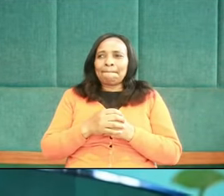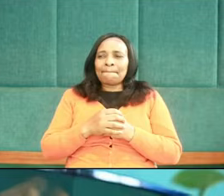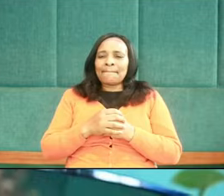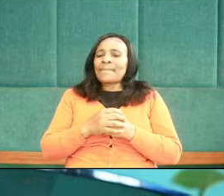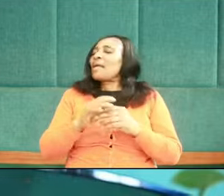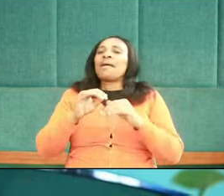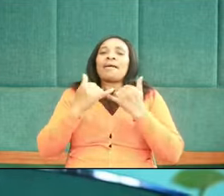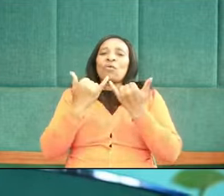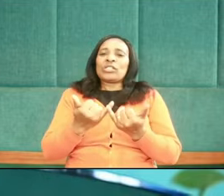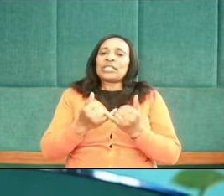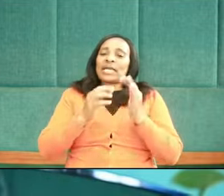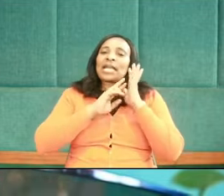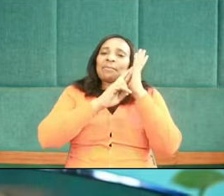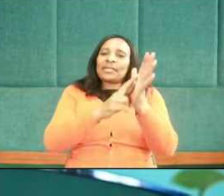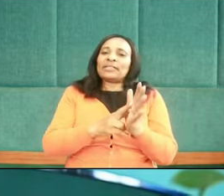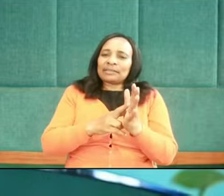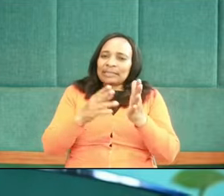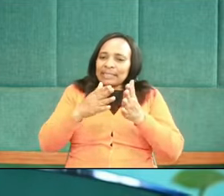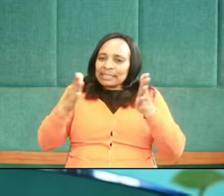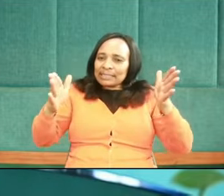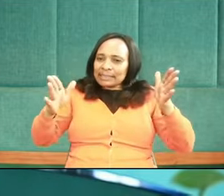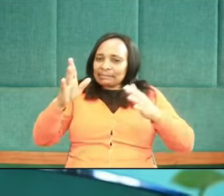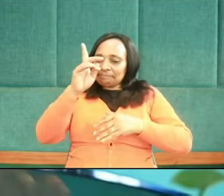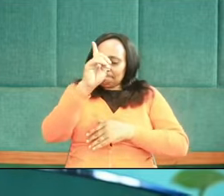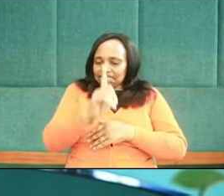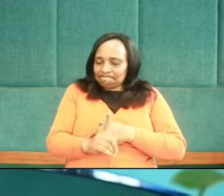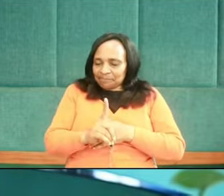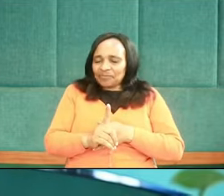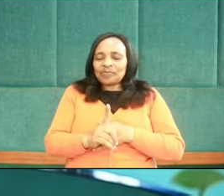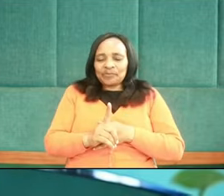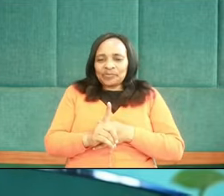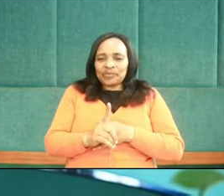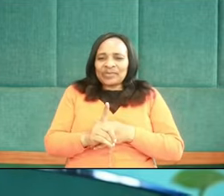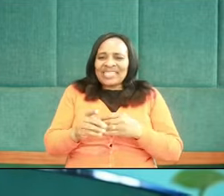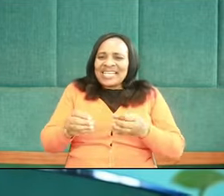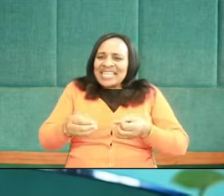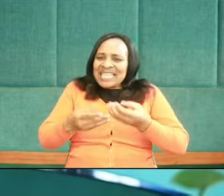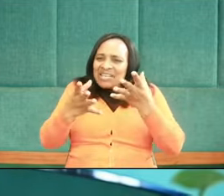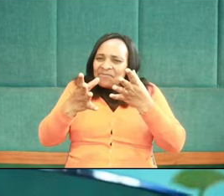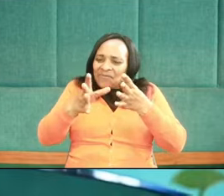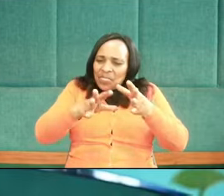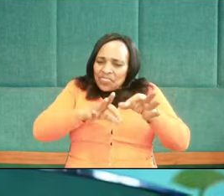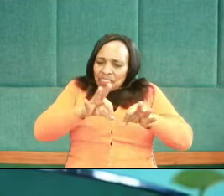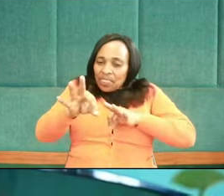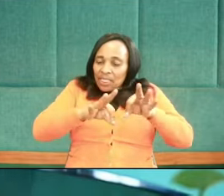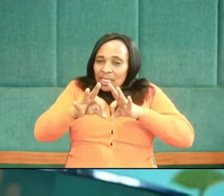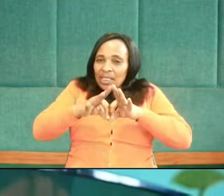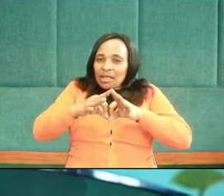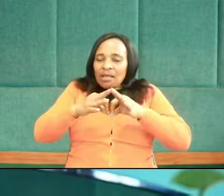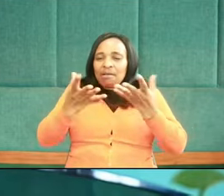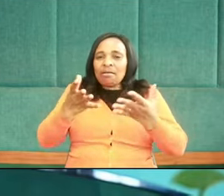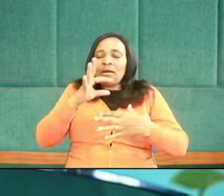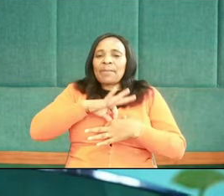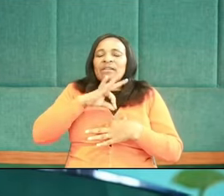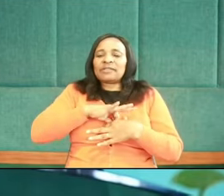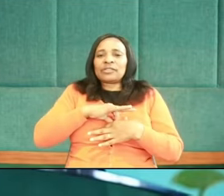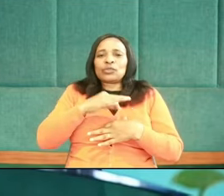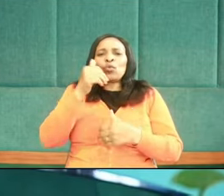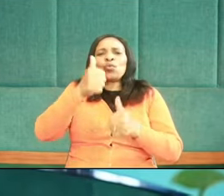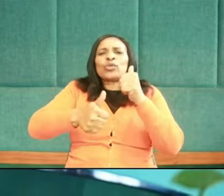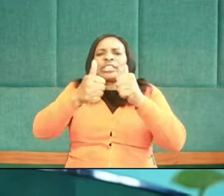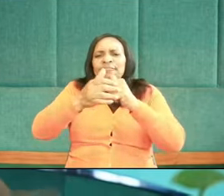that represents extended religion. Now he gives the prescribed priorities. What is it?